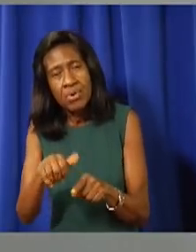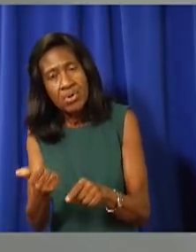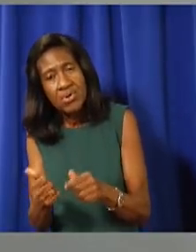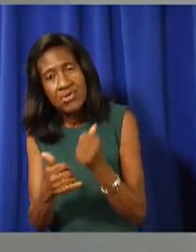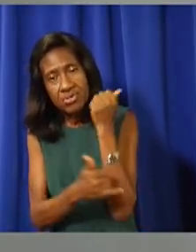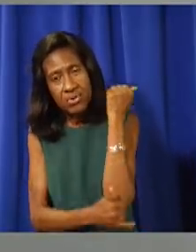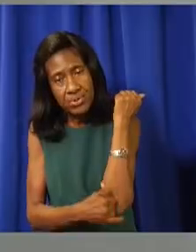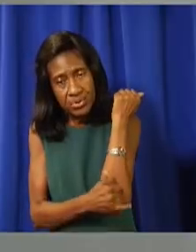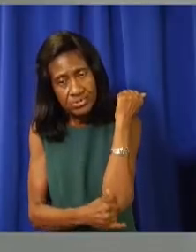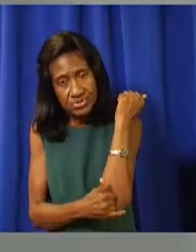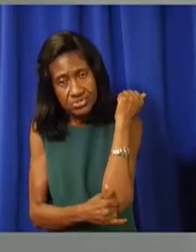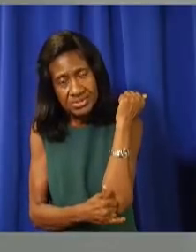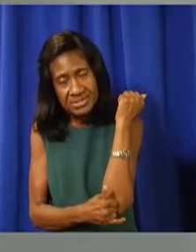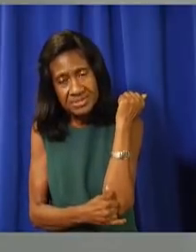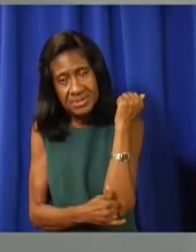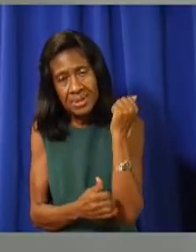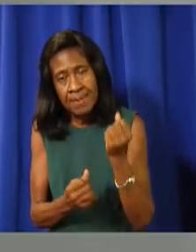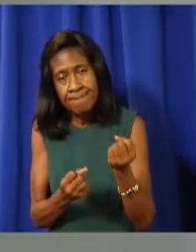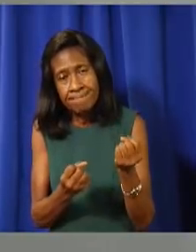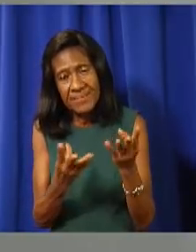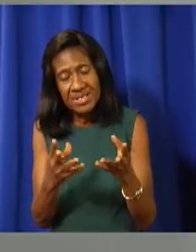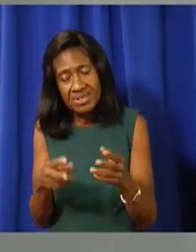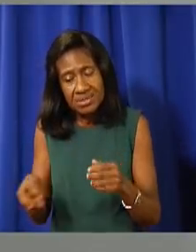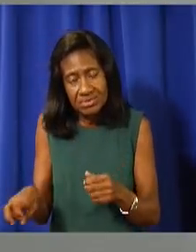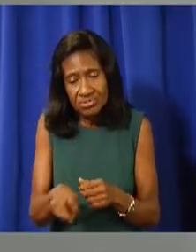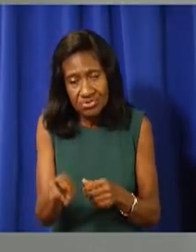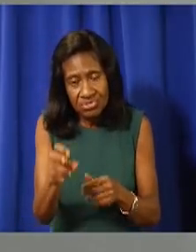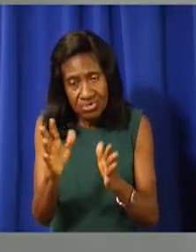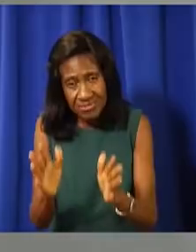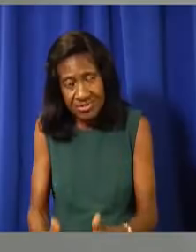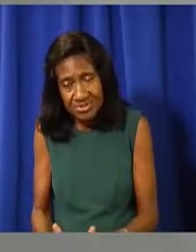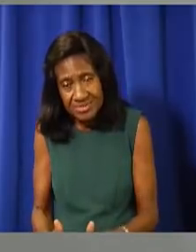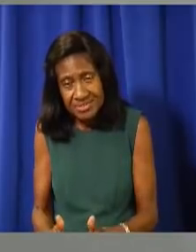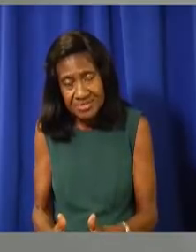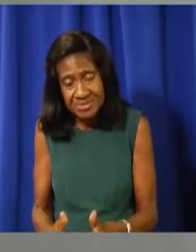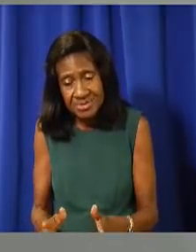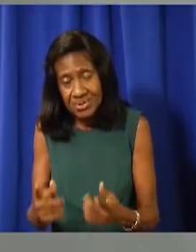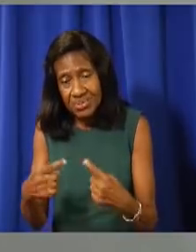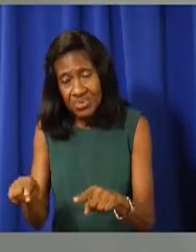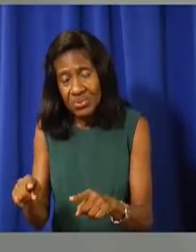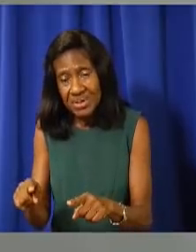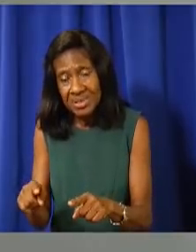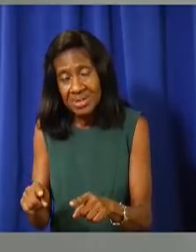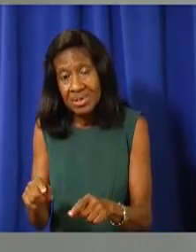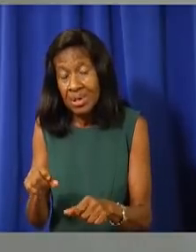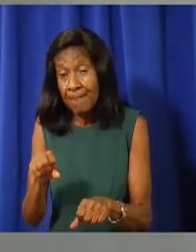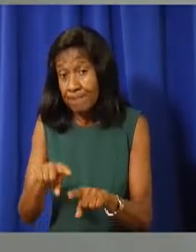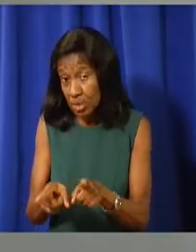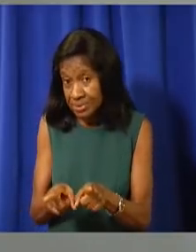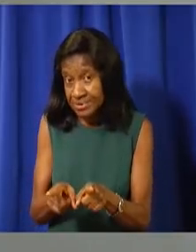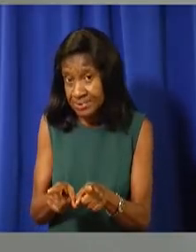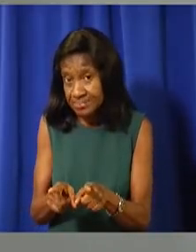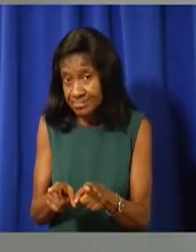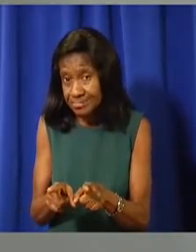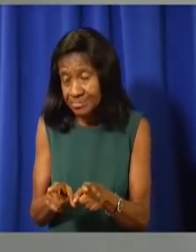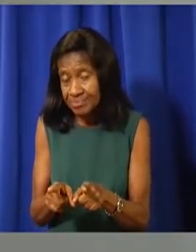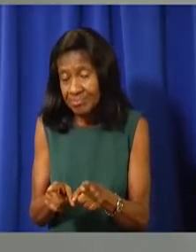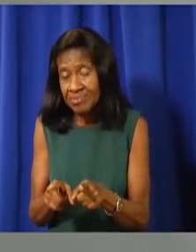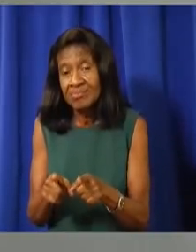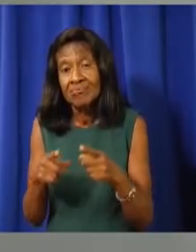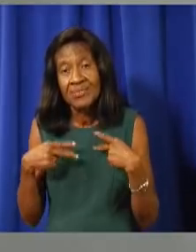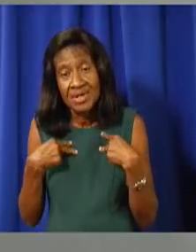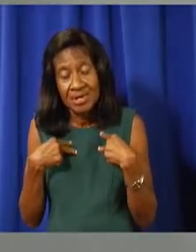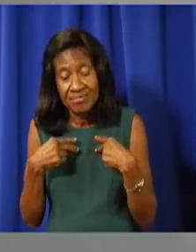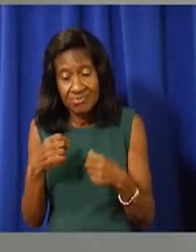uh, uh, a lot of travelers going there, but they're also dealing with COVID and deaths. We're not. So, it's kind of, of, you can't have a cake and eat it too